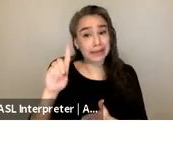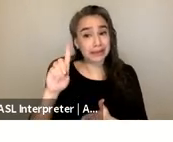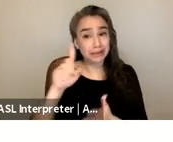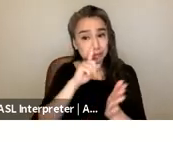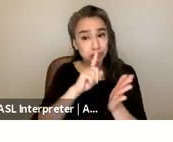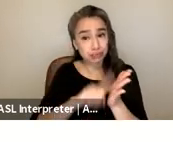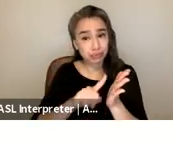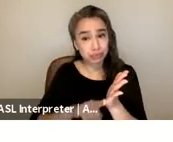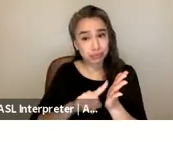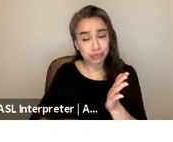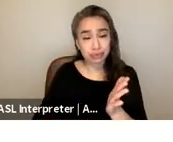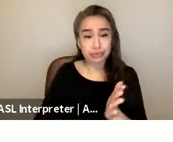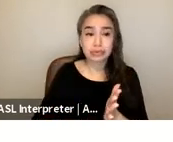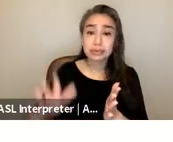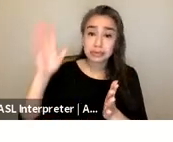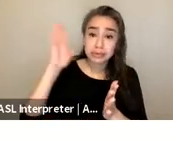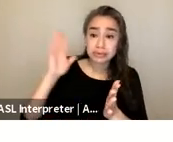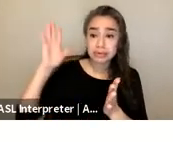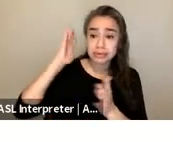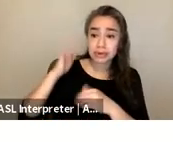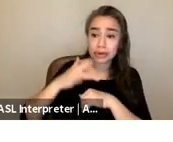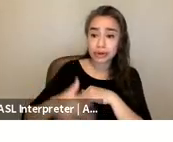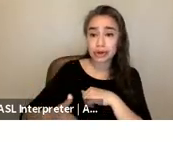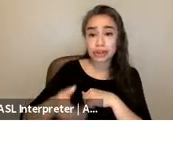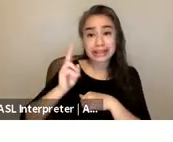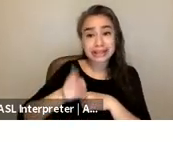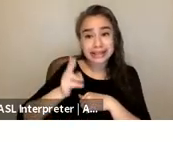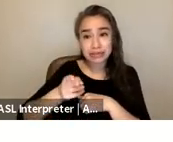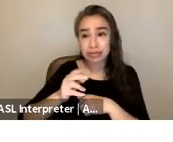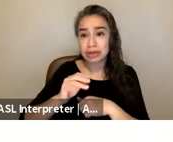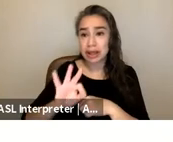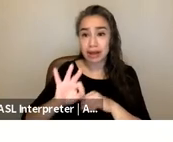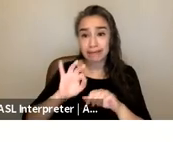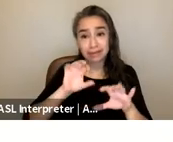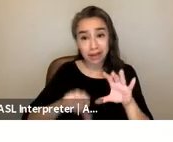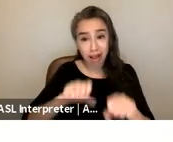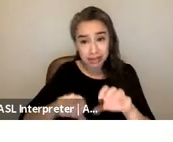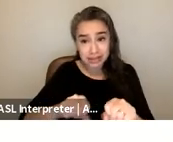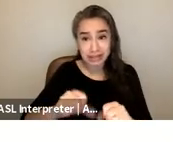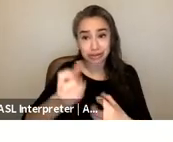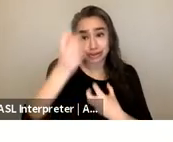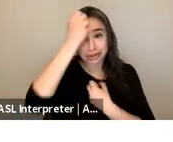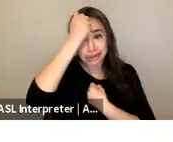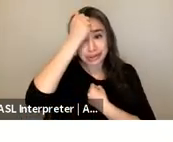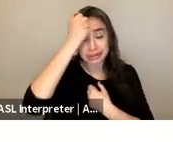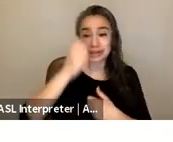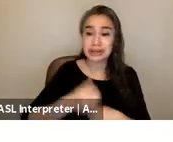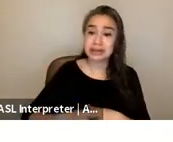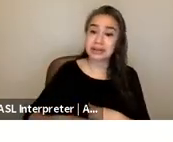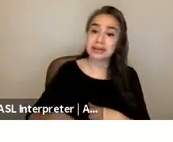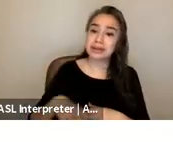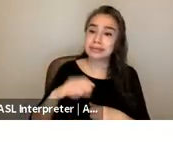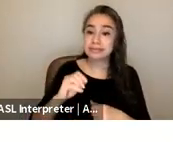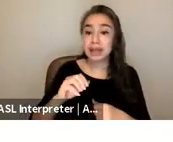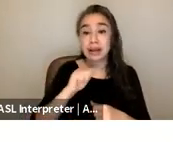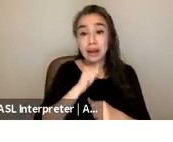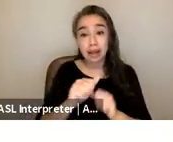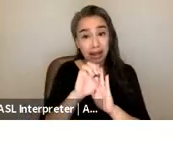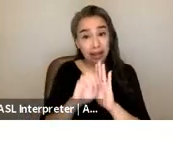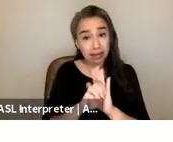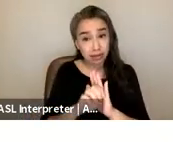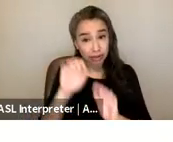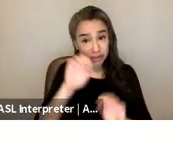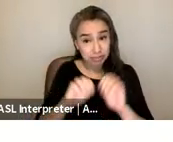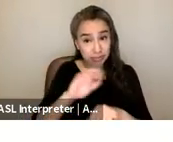you know early history of colonization slavery unethical medical experimentation on black bodies to the